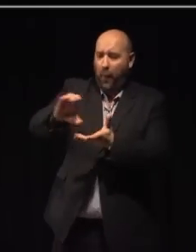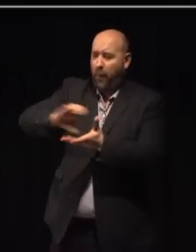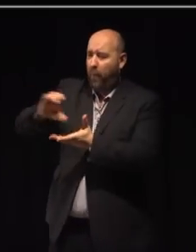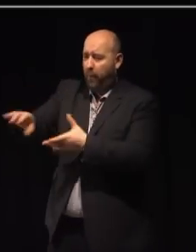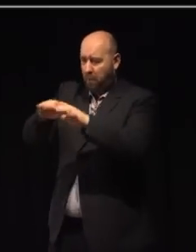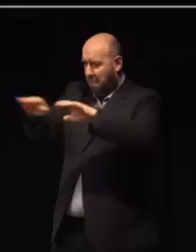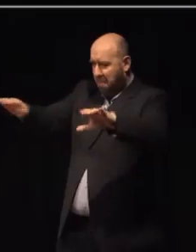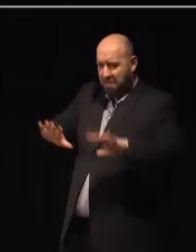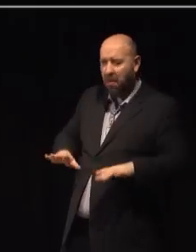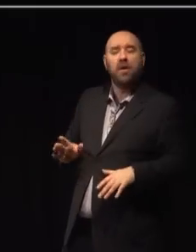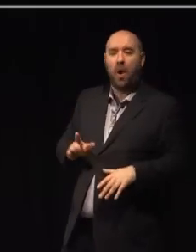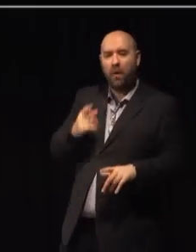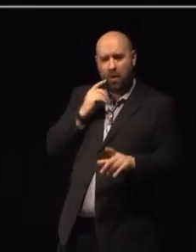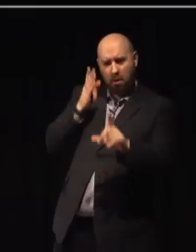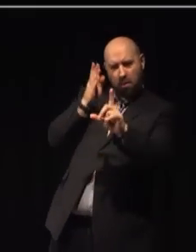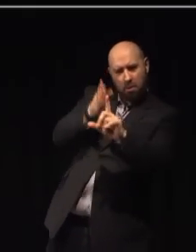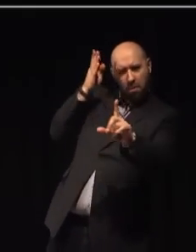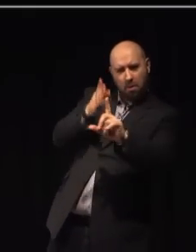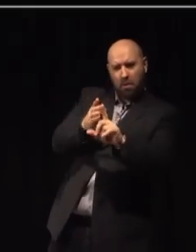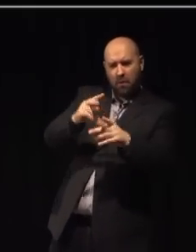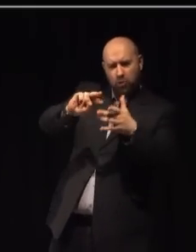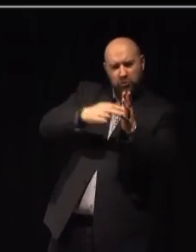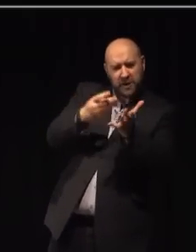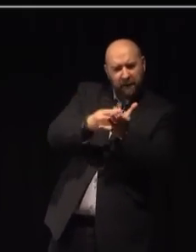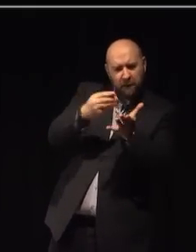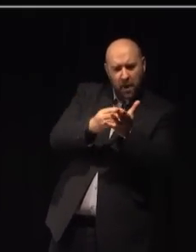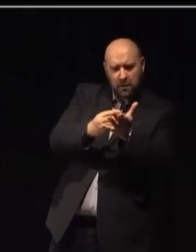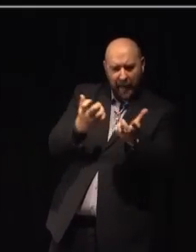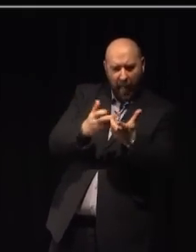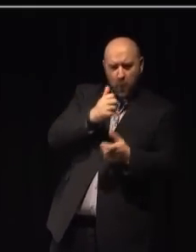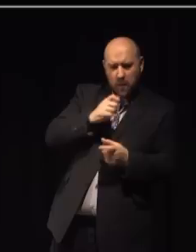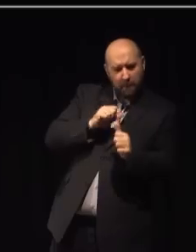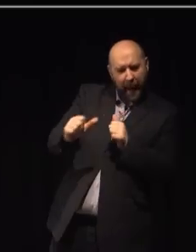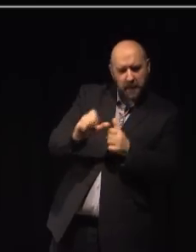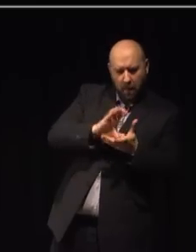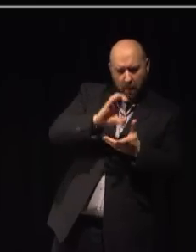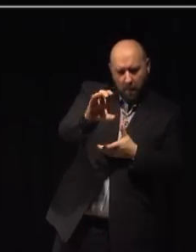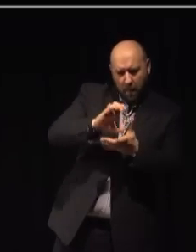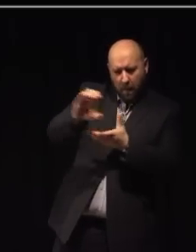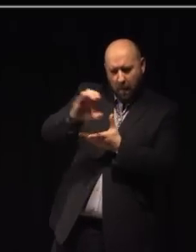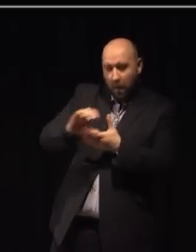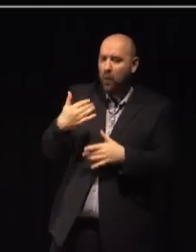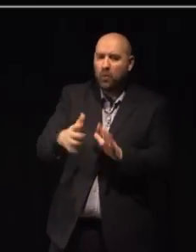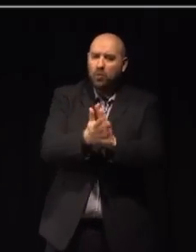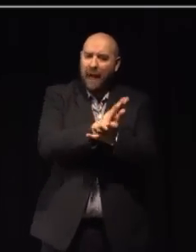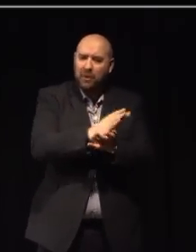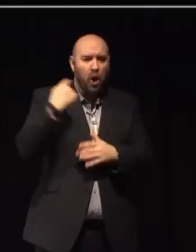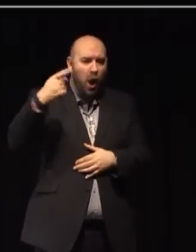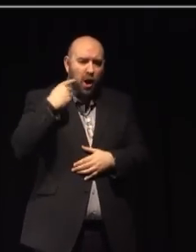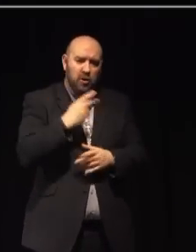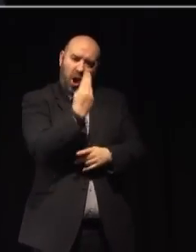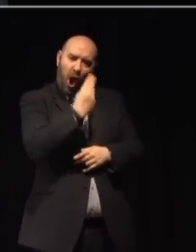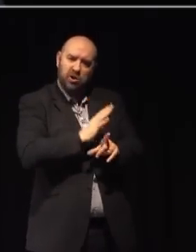investment by targeted use of our strategic funds so that we can be confident that we don't harm London's arts and culture sector.